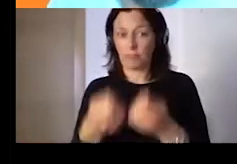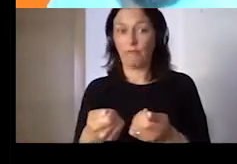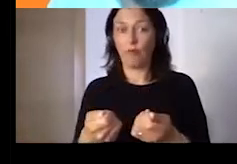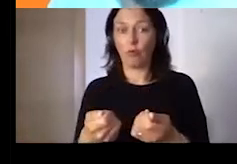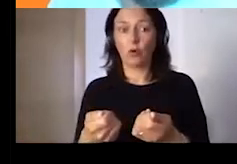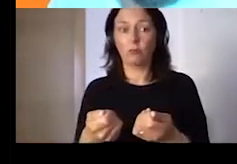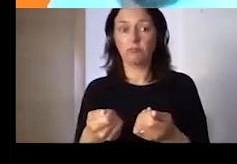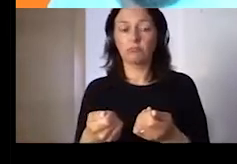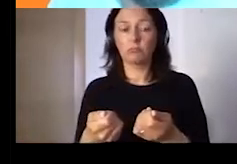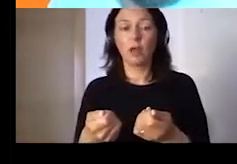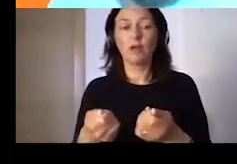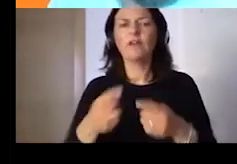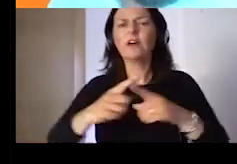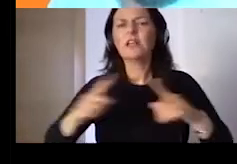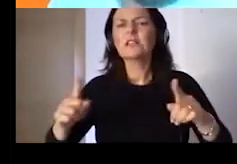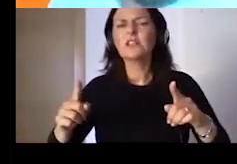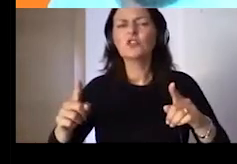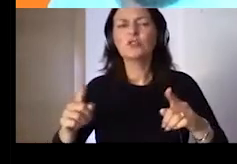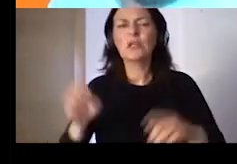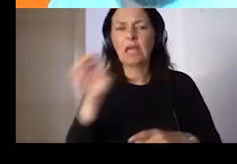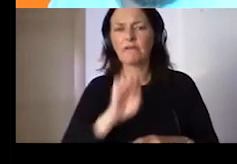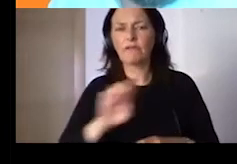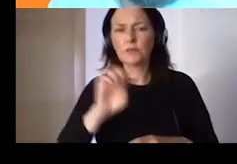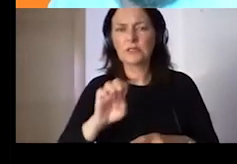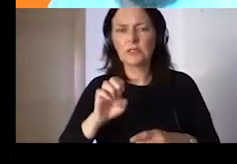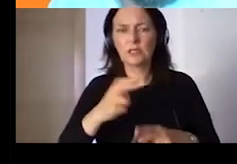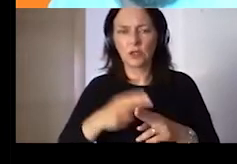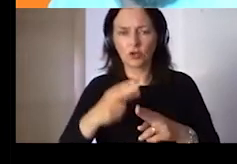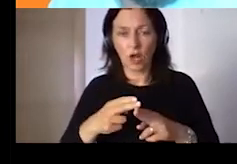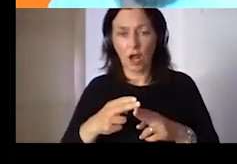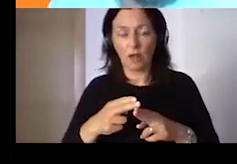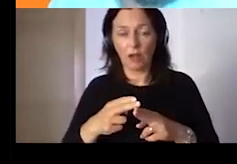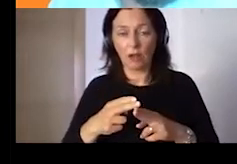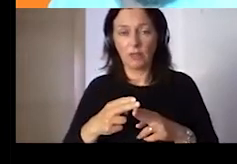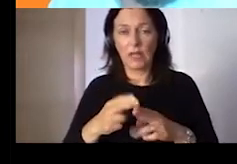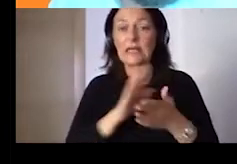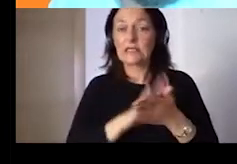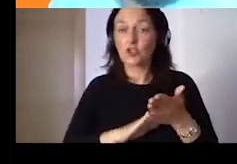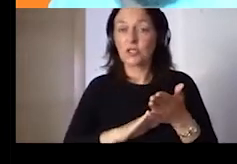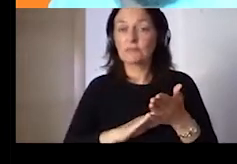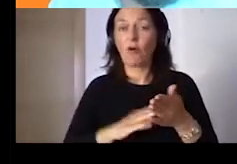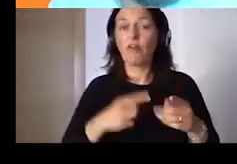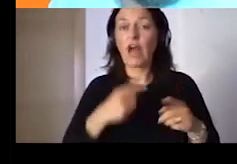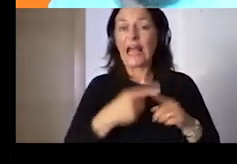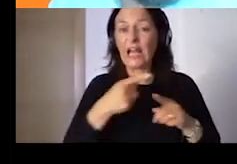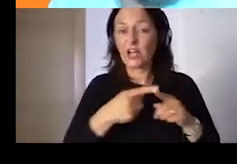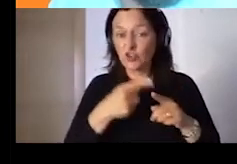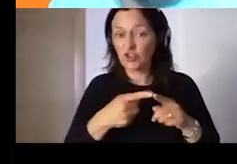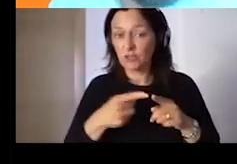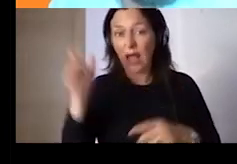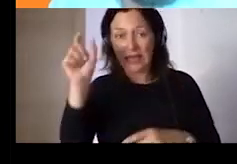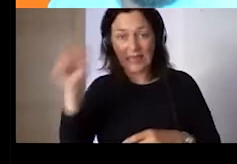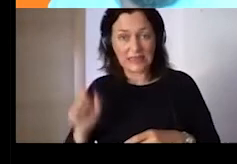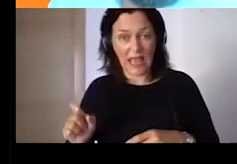the digital, the national digital coalition for skills and